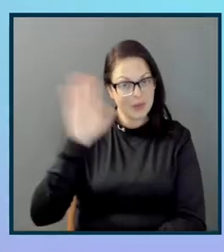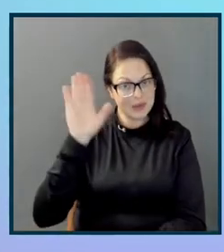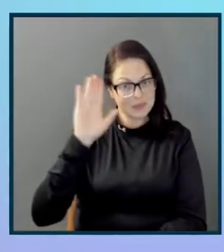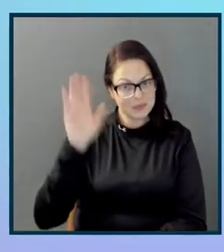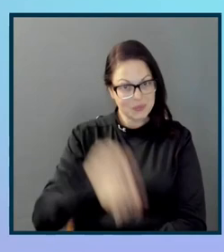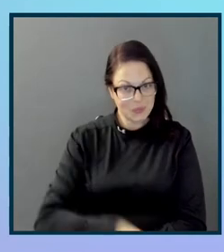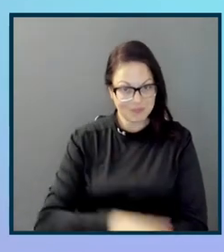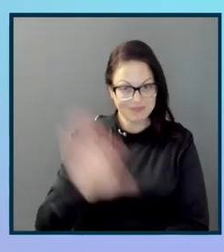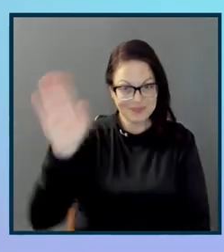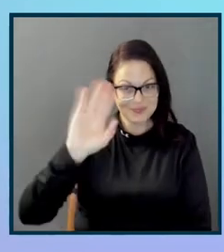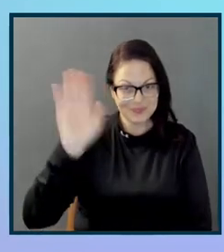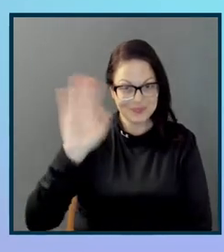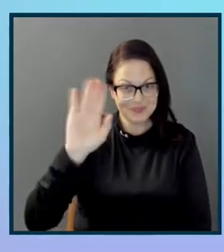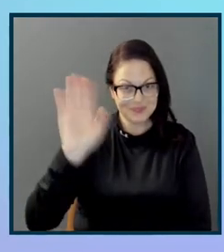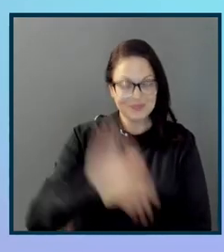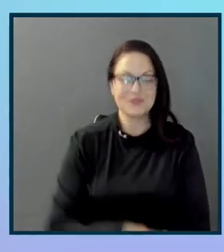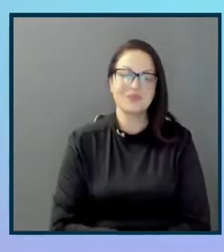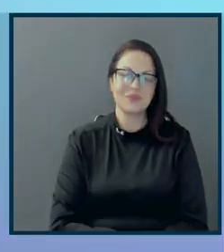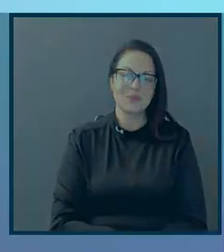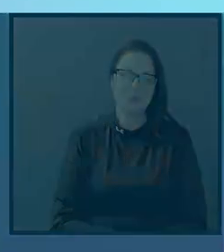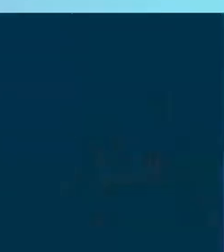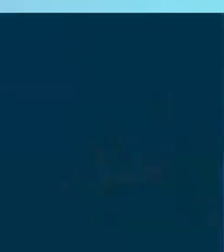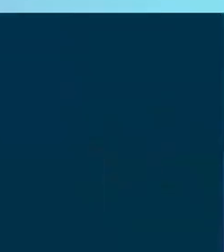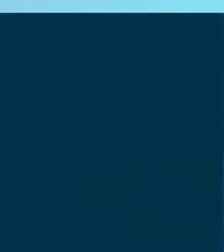Bye-bye. Bye, Bye. Thank you.